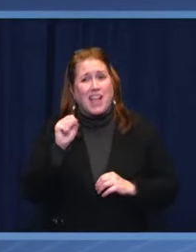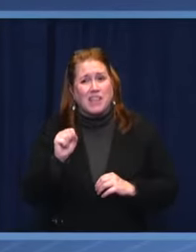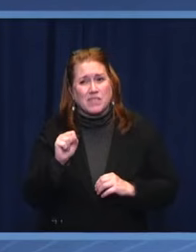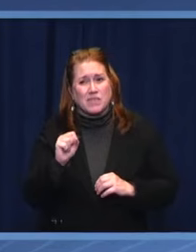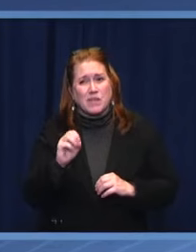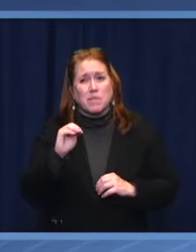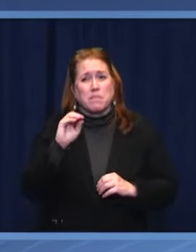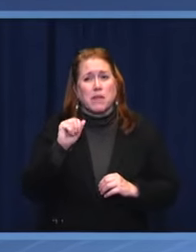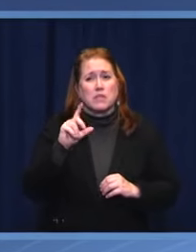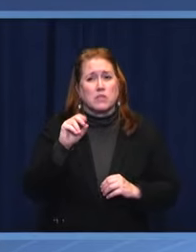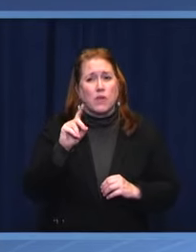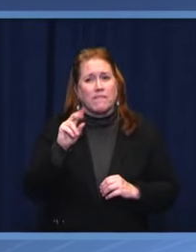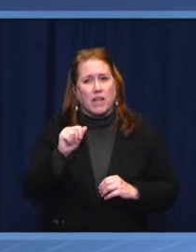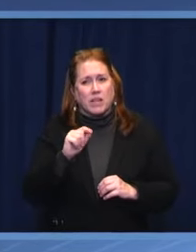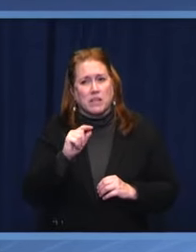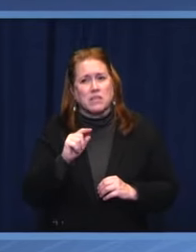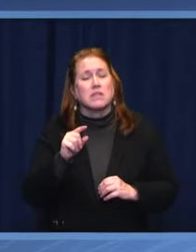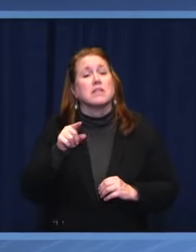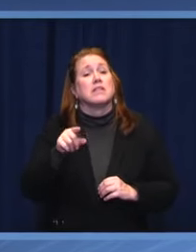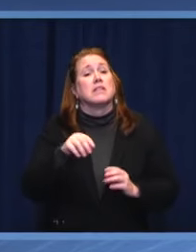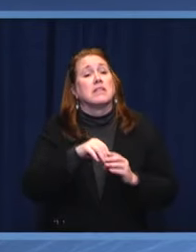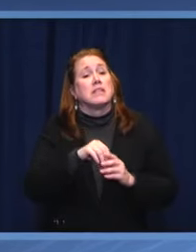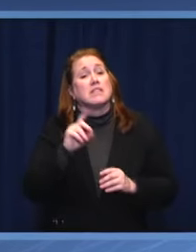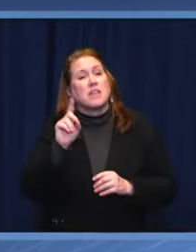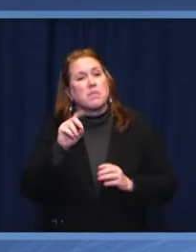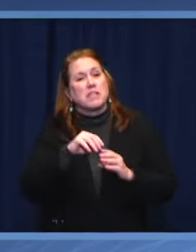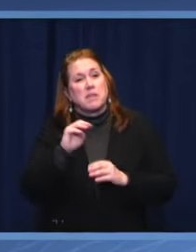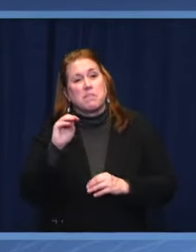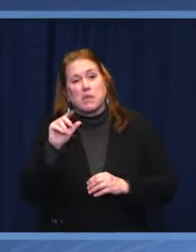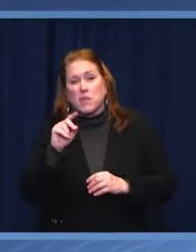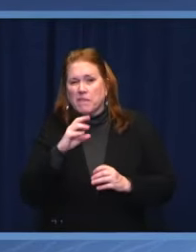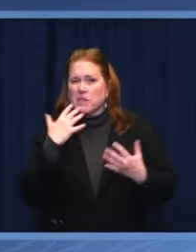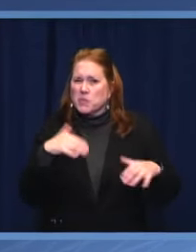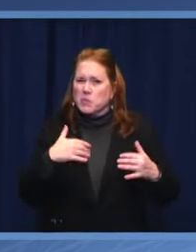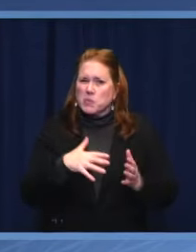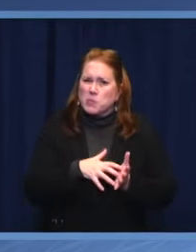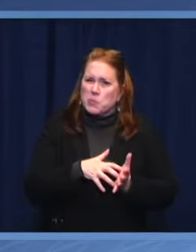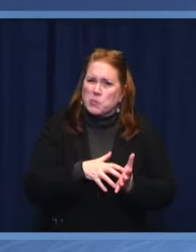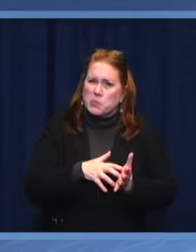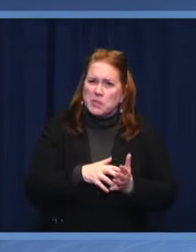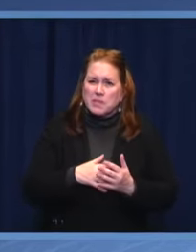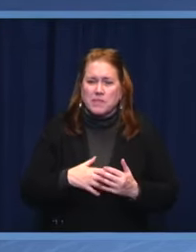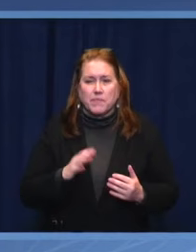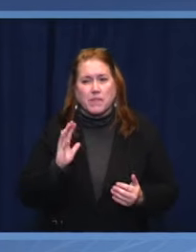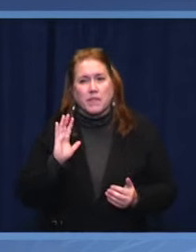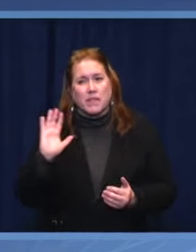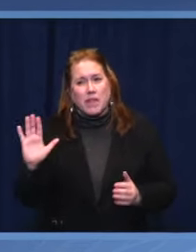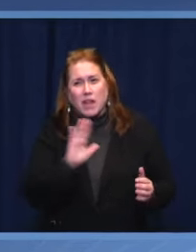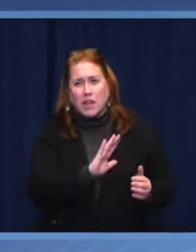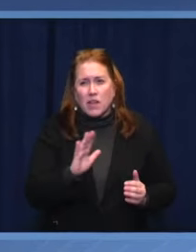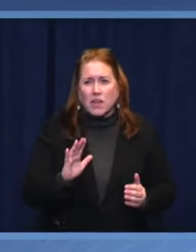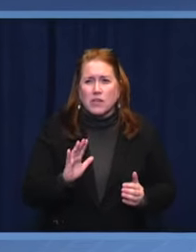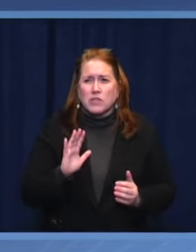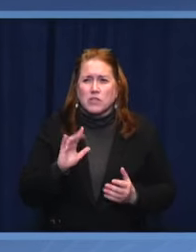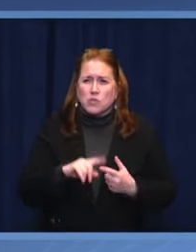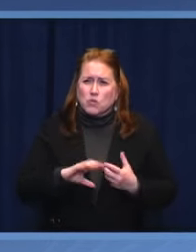fragile. Yet, we refuse to allow these perils to upend our stability, our